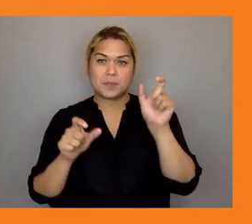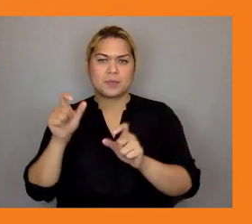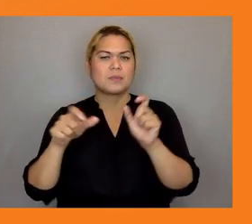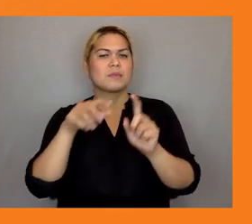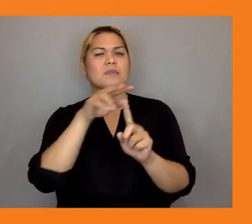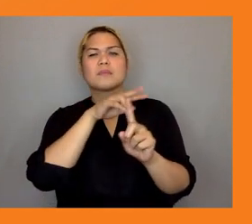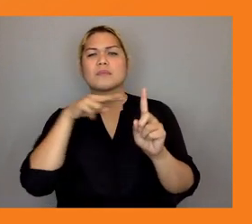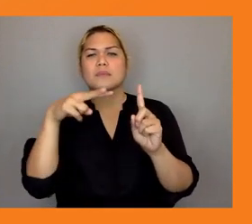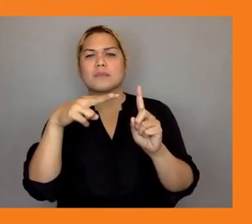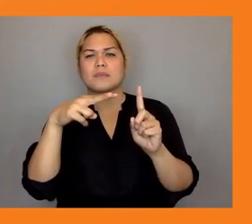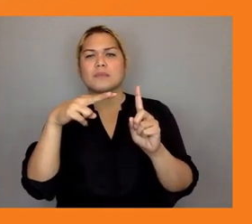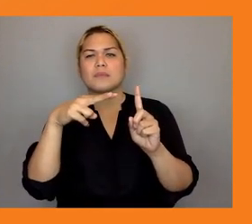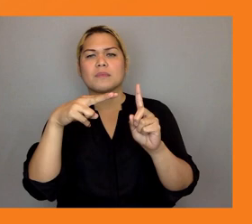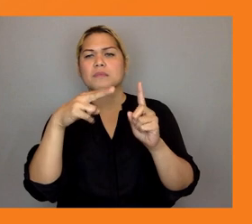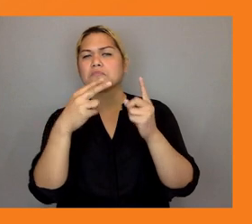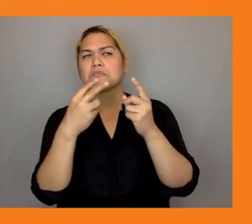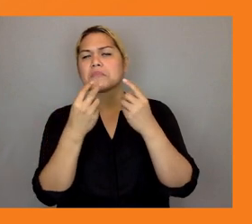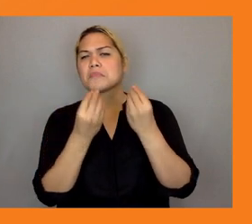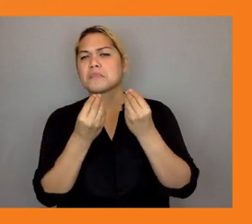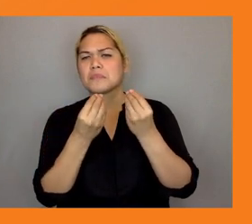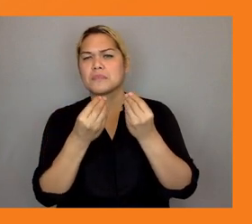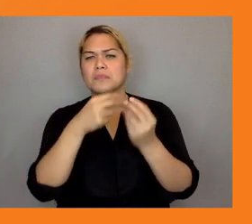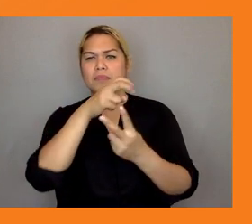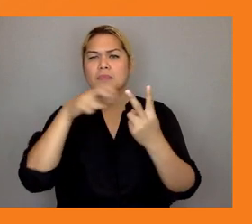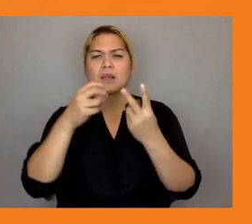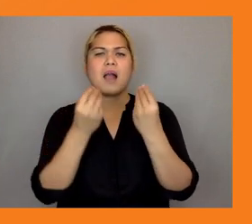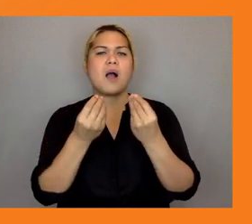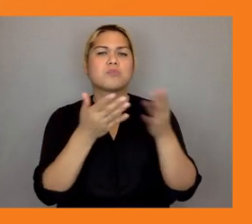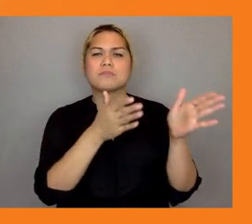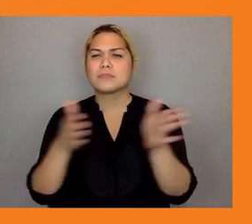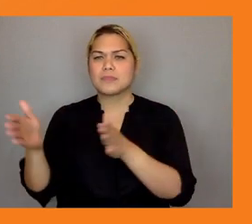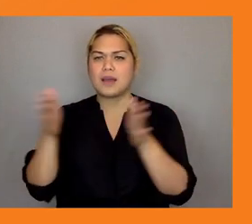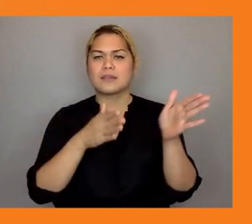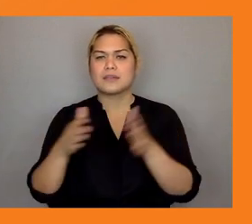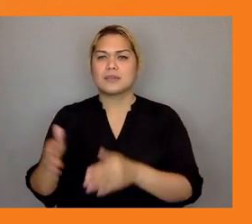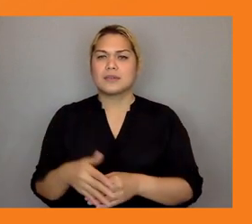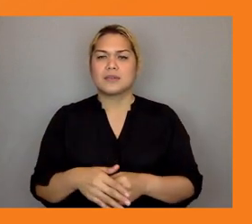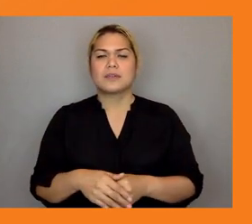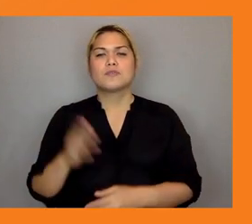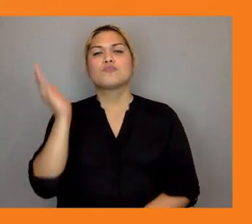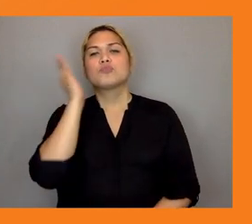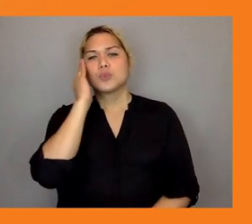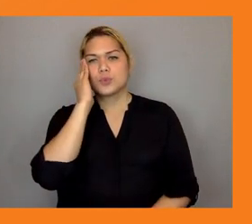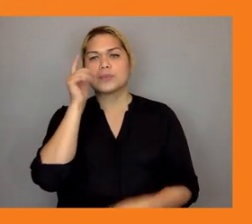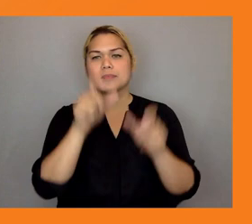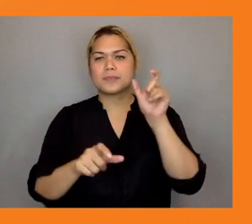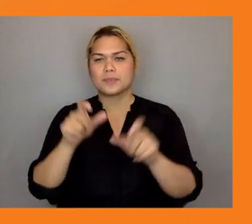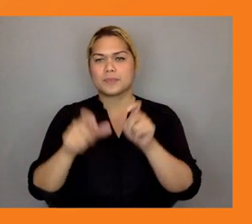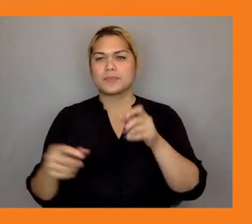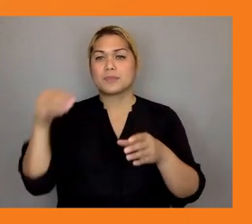actually put it into action has evolved considerably both within adb but also externally